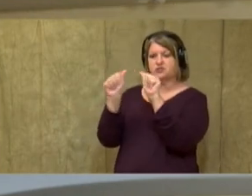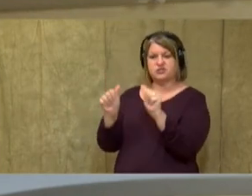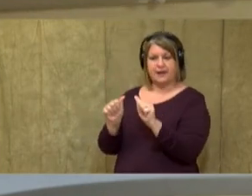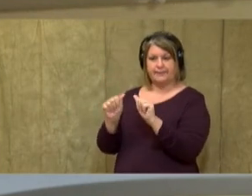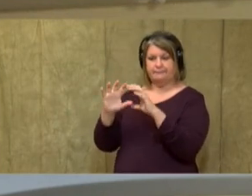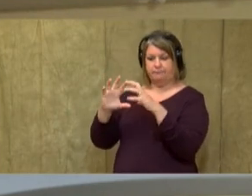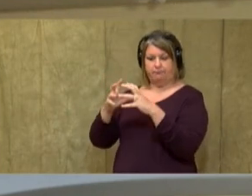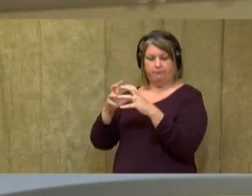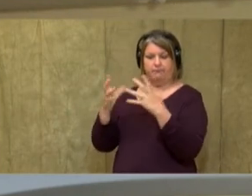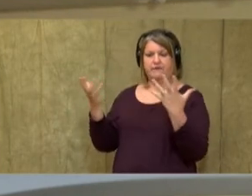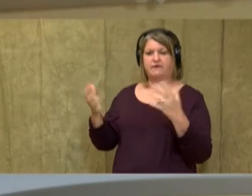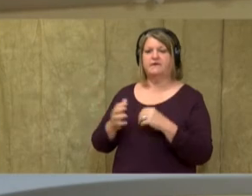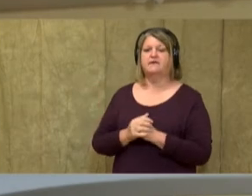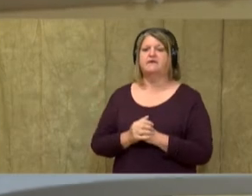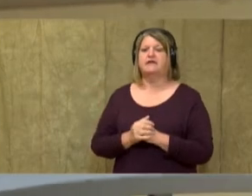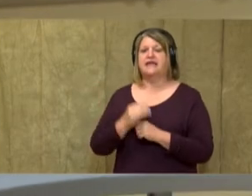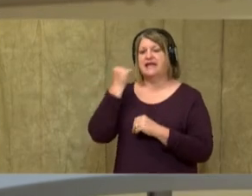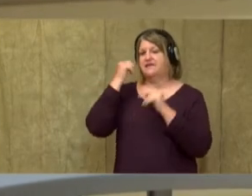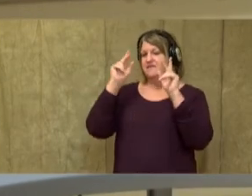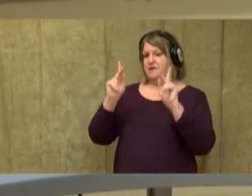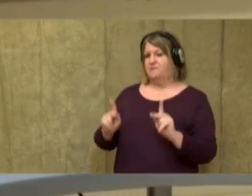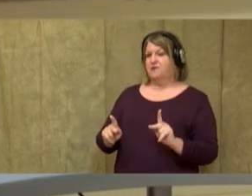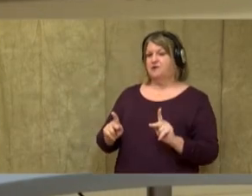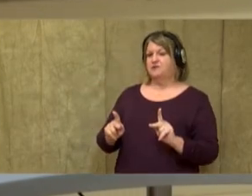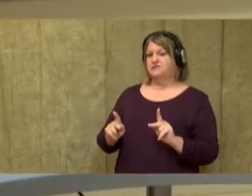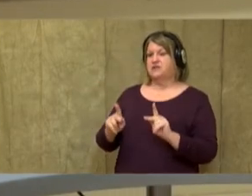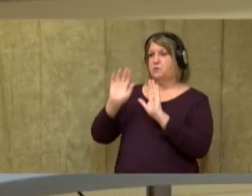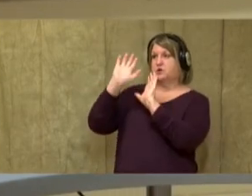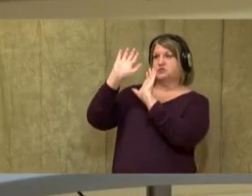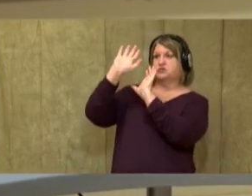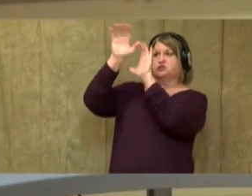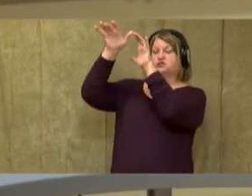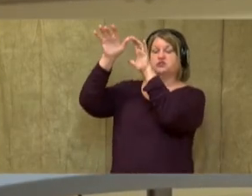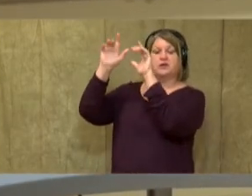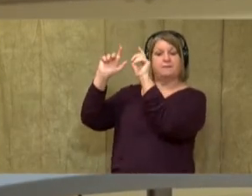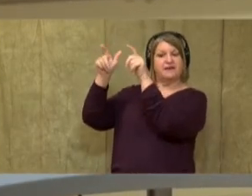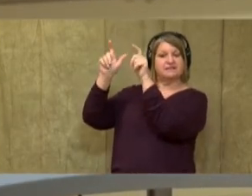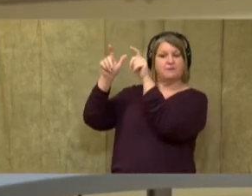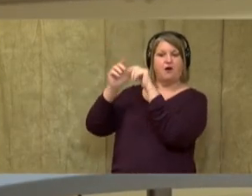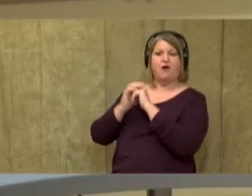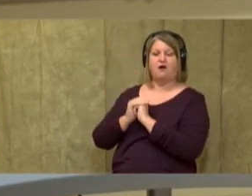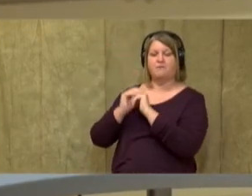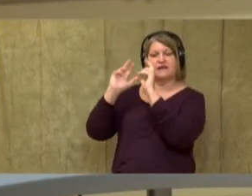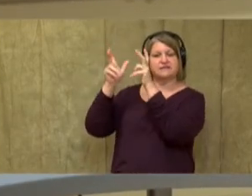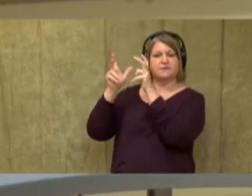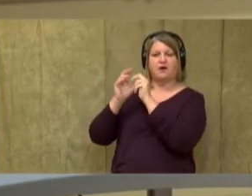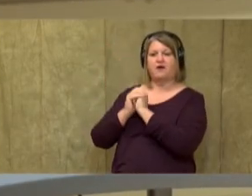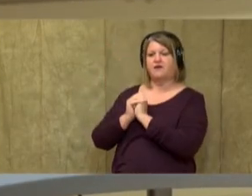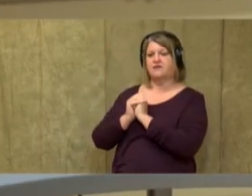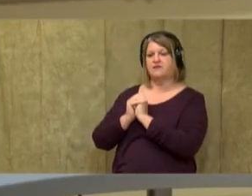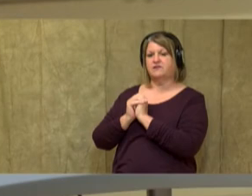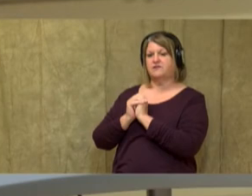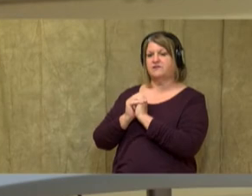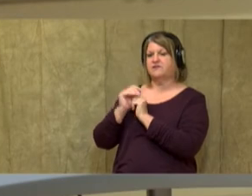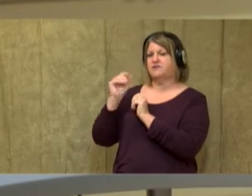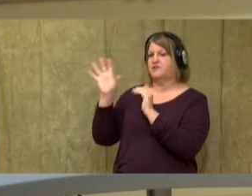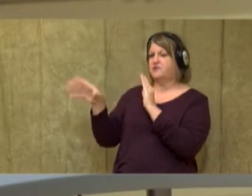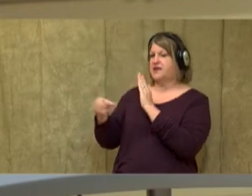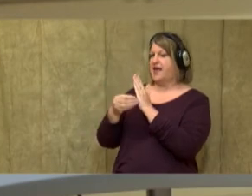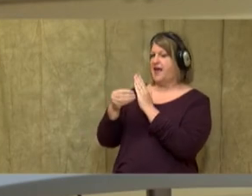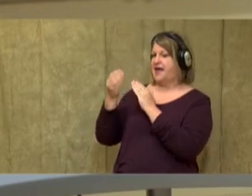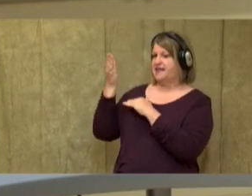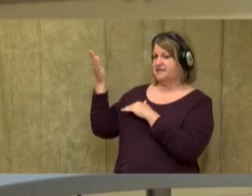And if the person, if the sculpture was shooting a basketball, I can just add that on to my